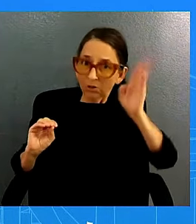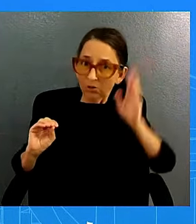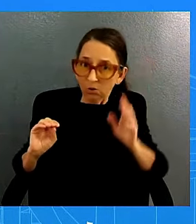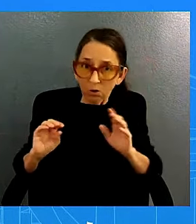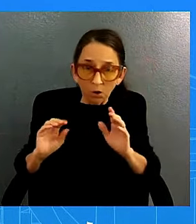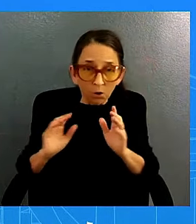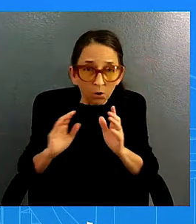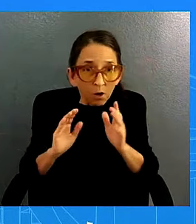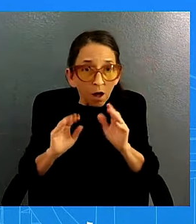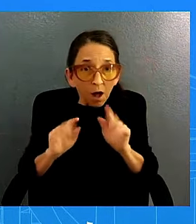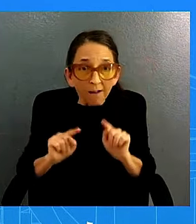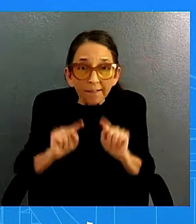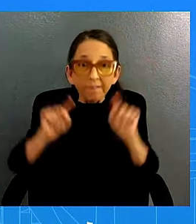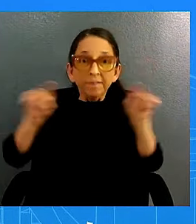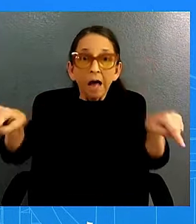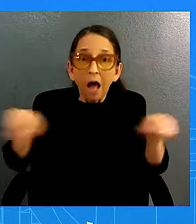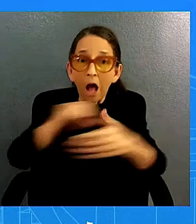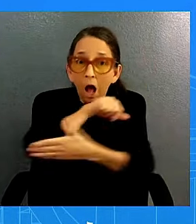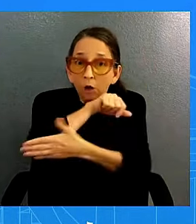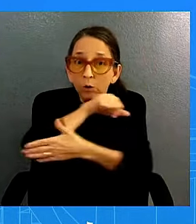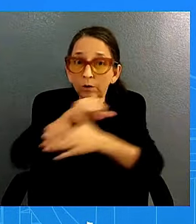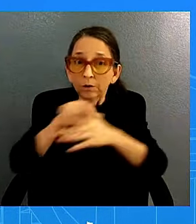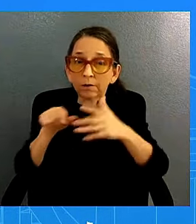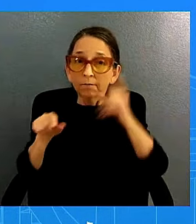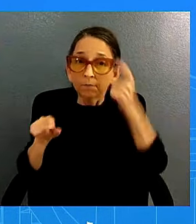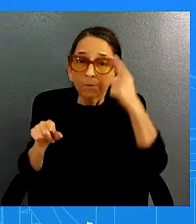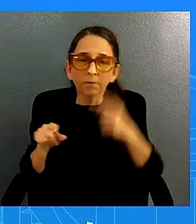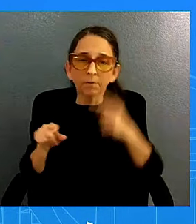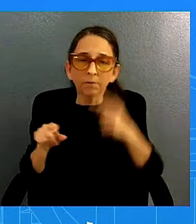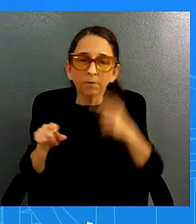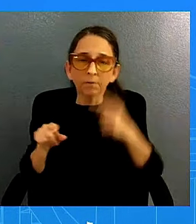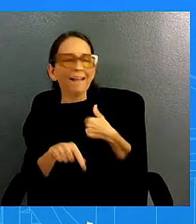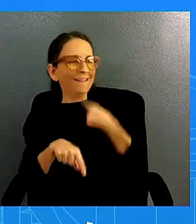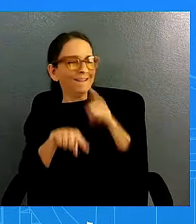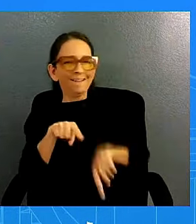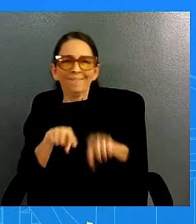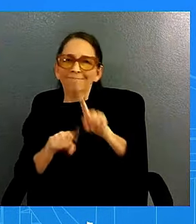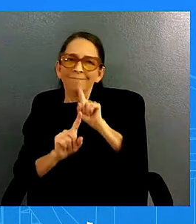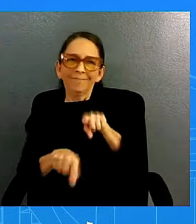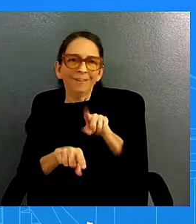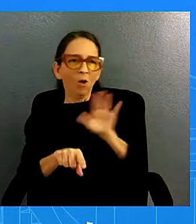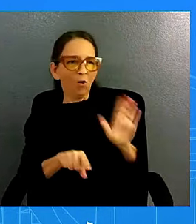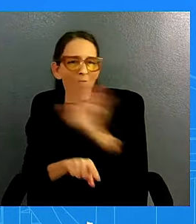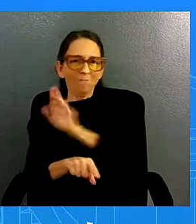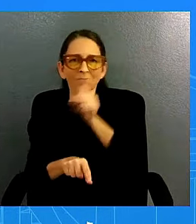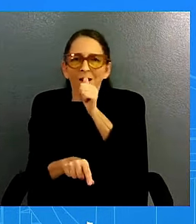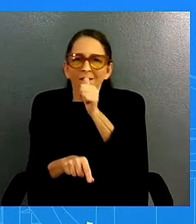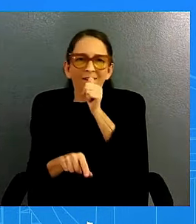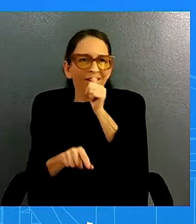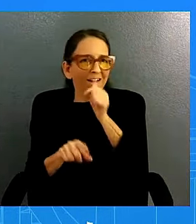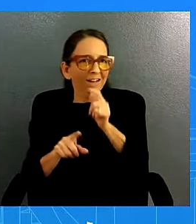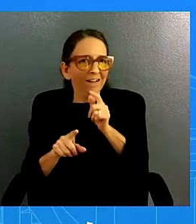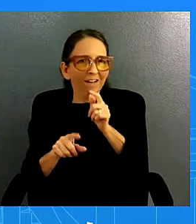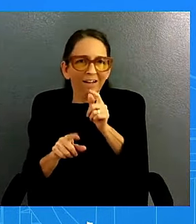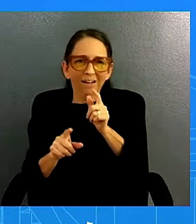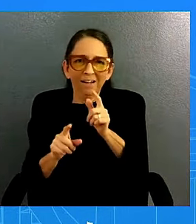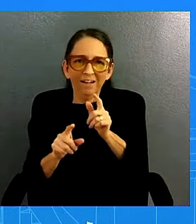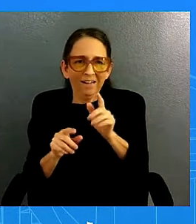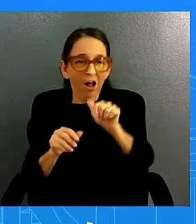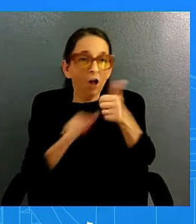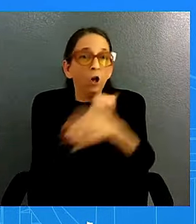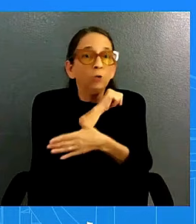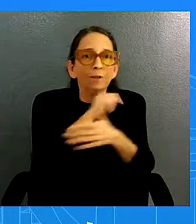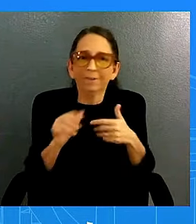private conversations that uh our folks at nsc are having with the different countries i don't have anything to add to that what i want to say is